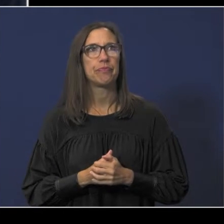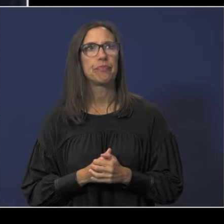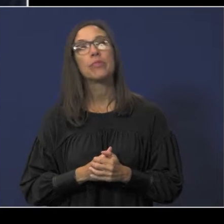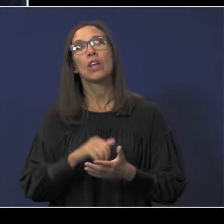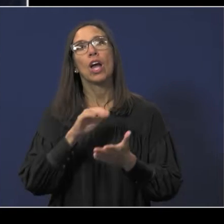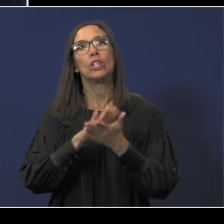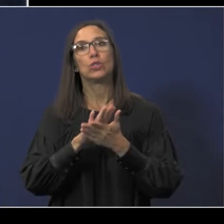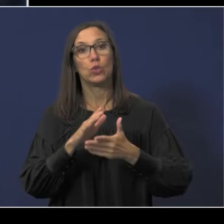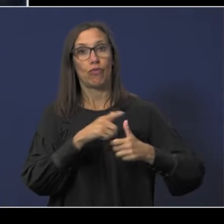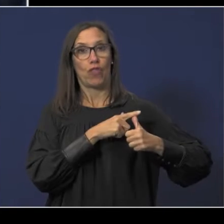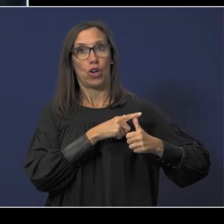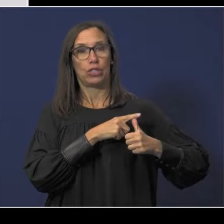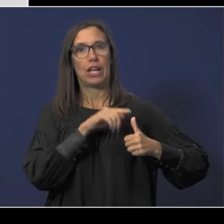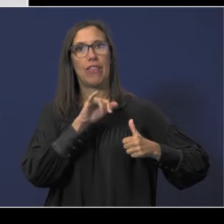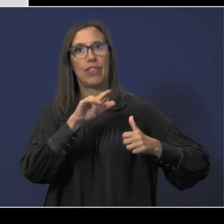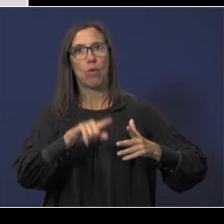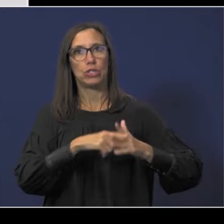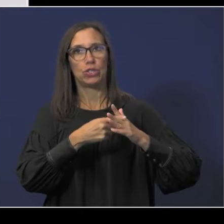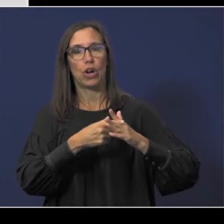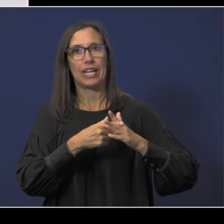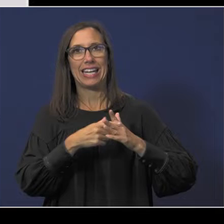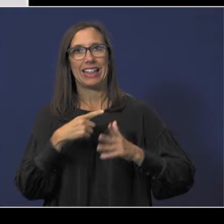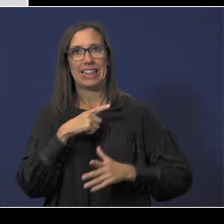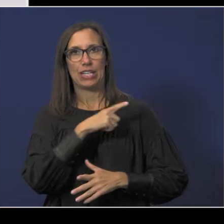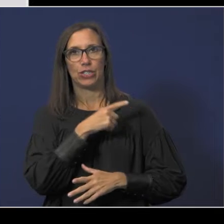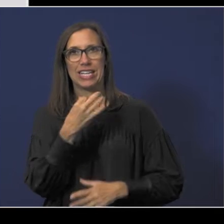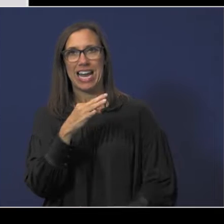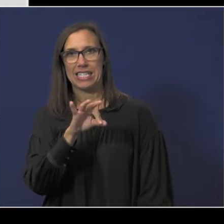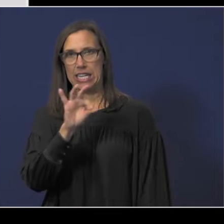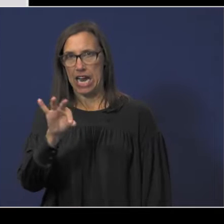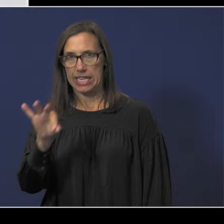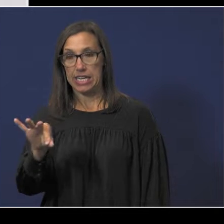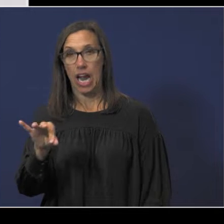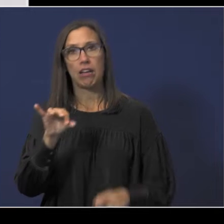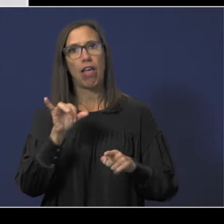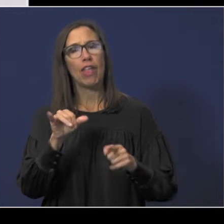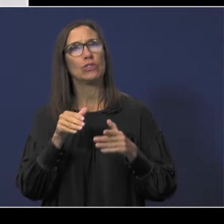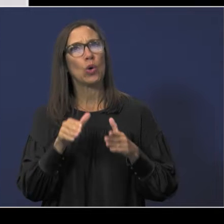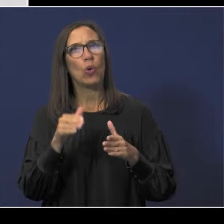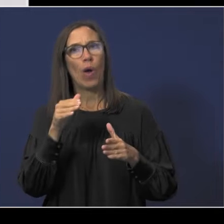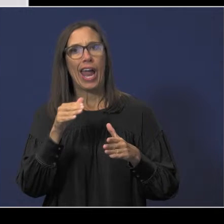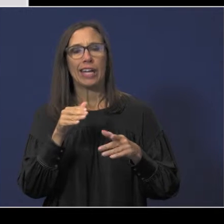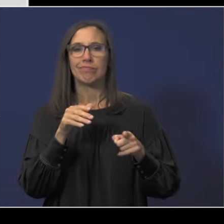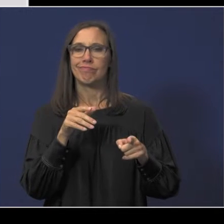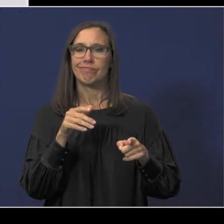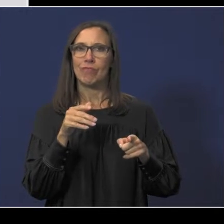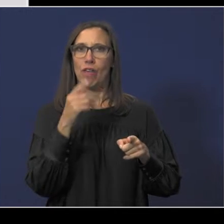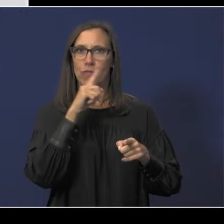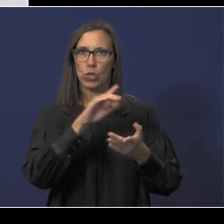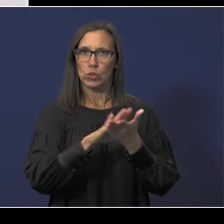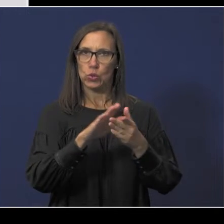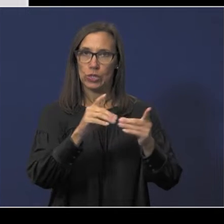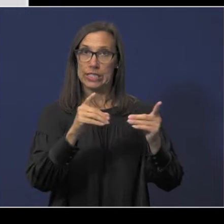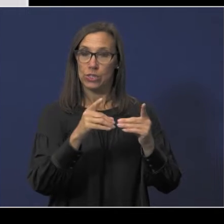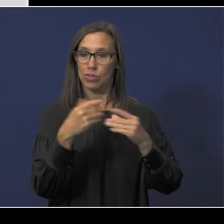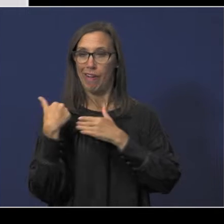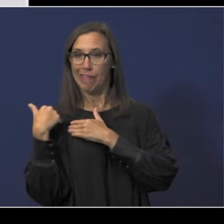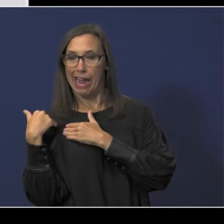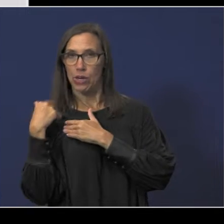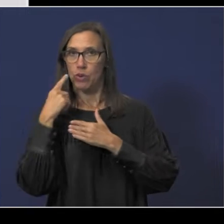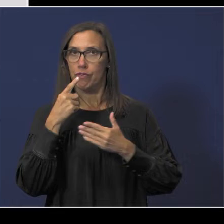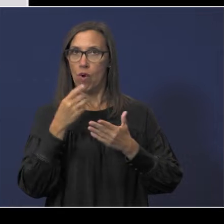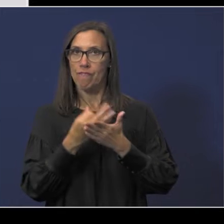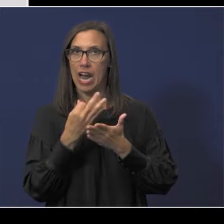Schools First was enacted by the Texas Legislature in 1999 as a method to hold school districts accountable for the quality of their financial